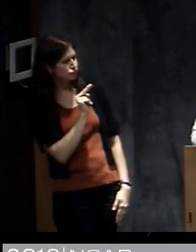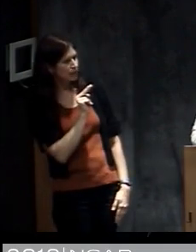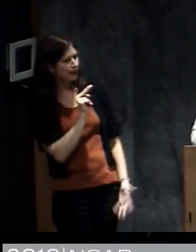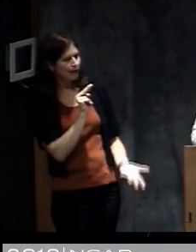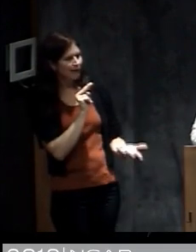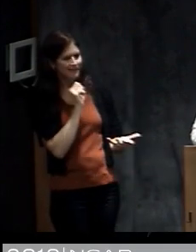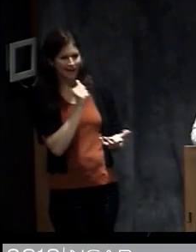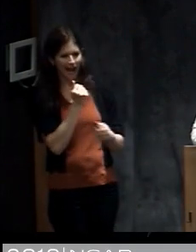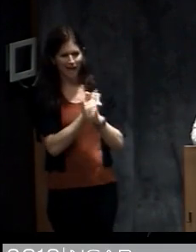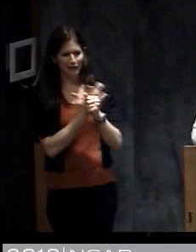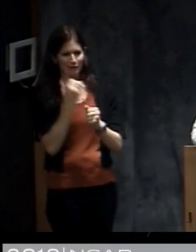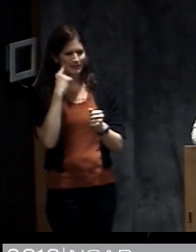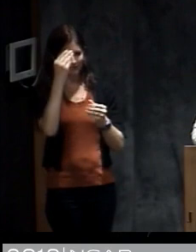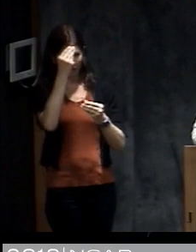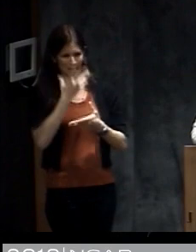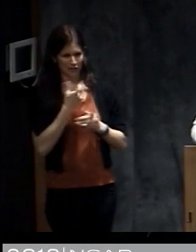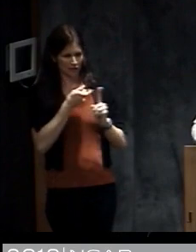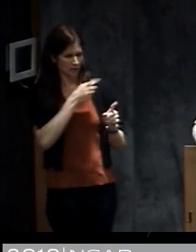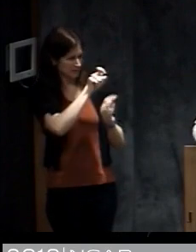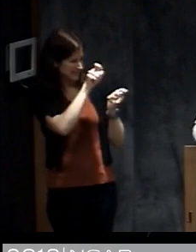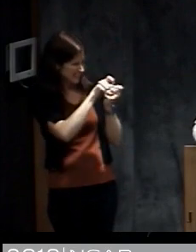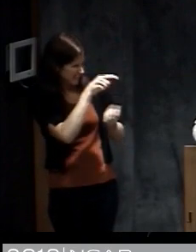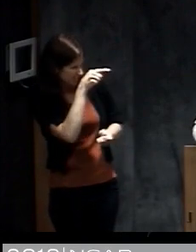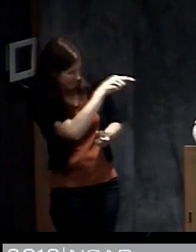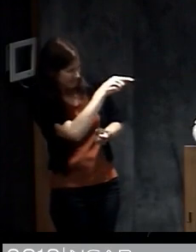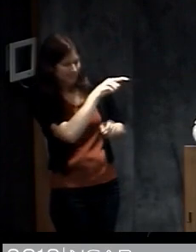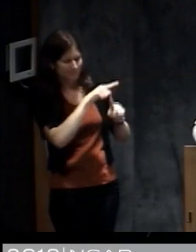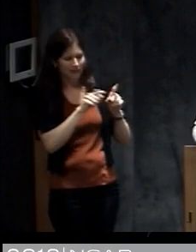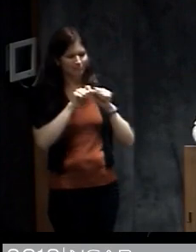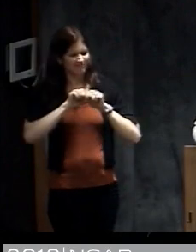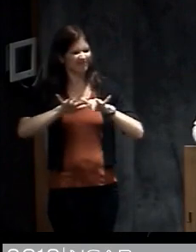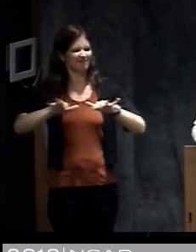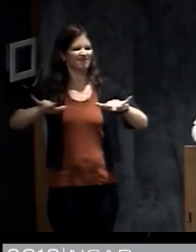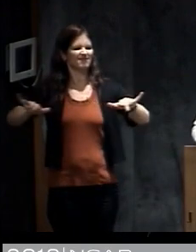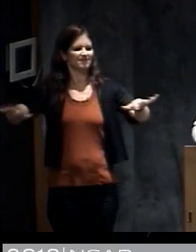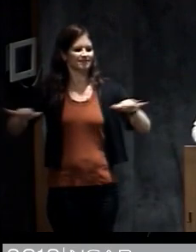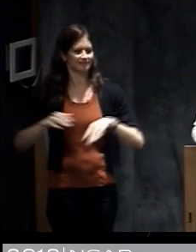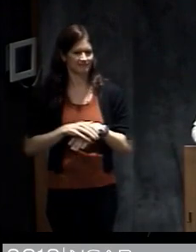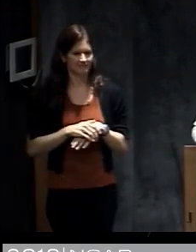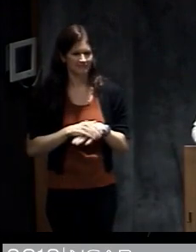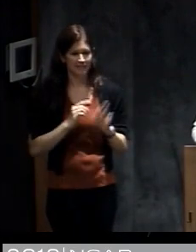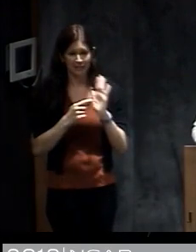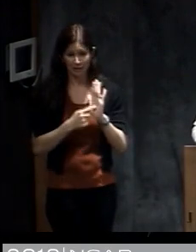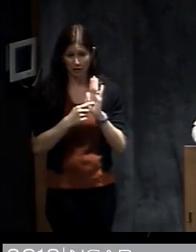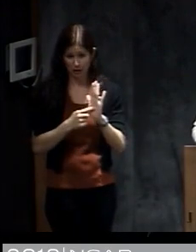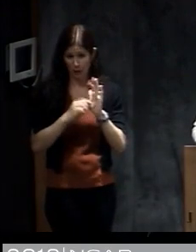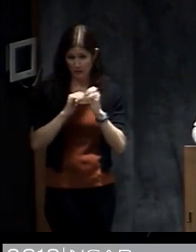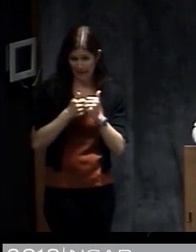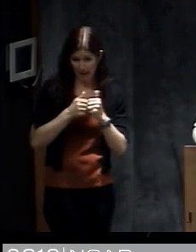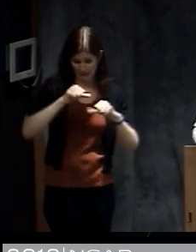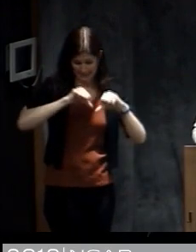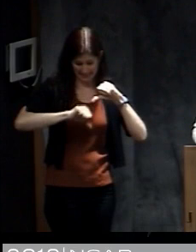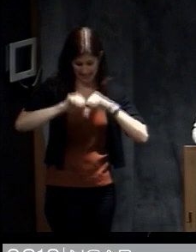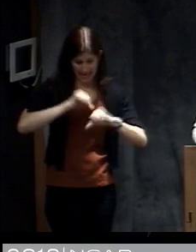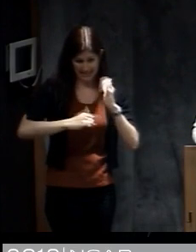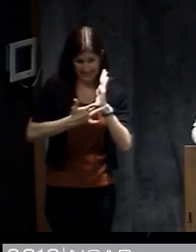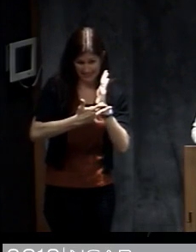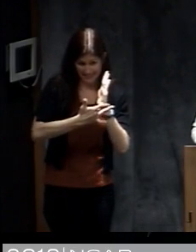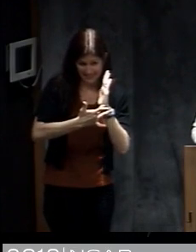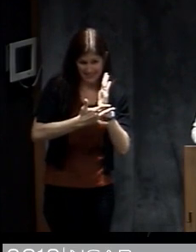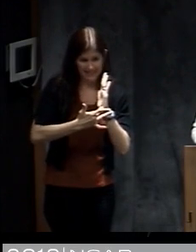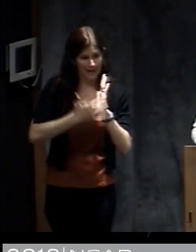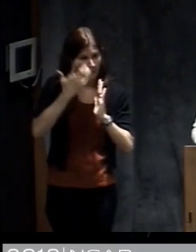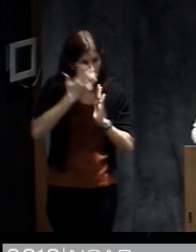not everyone of course is getting information through these ways, but a lot of people are. And so it really illustrates how science and technology have really changed